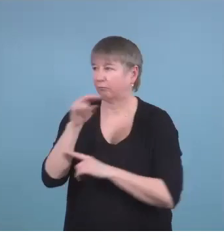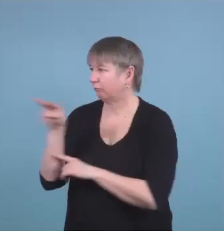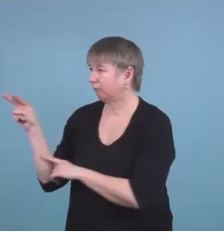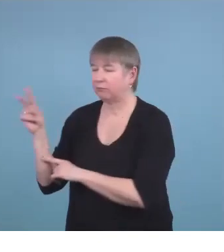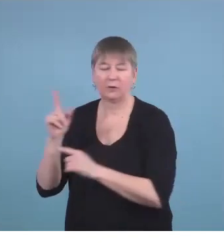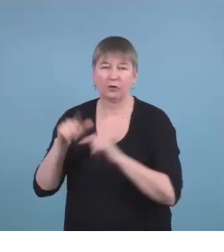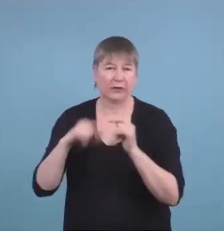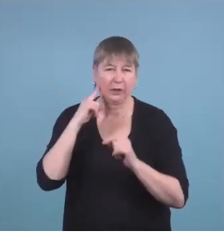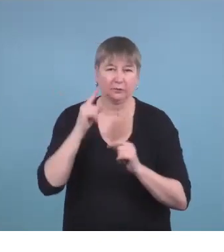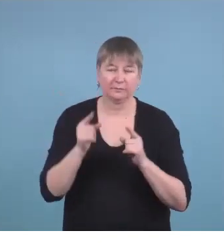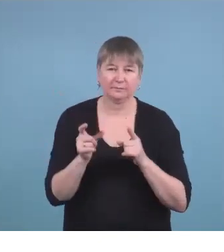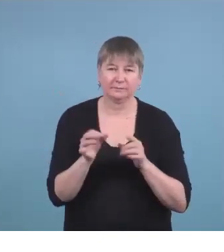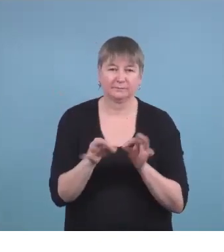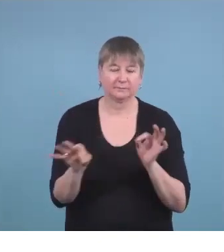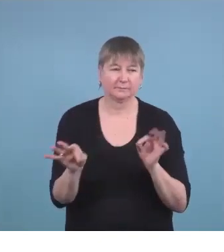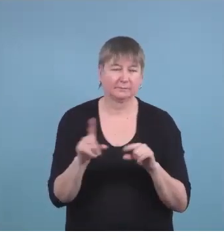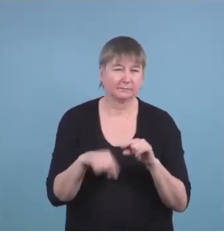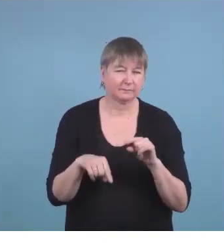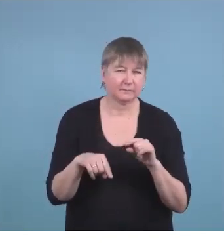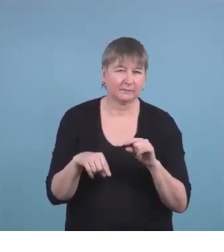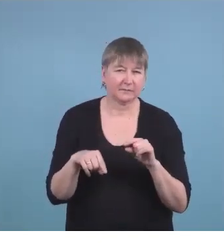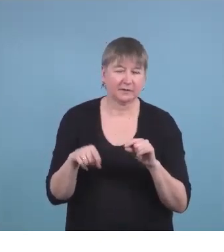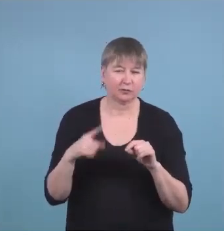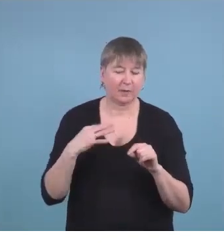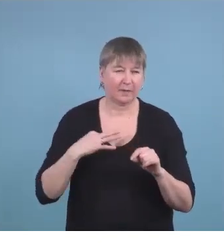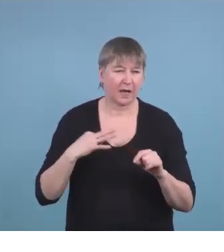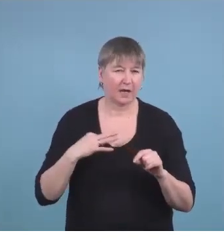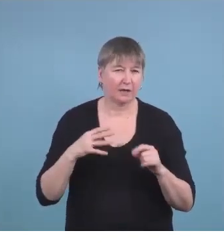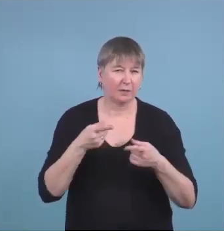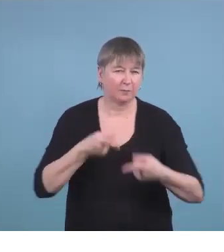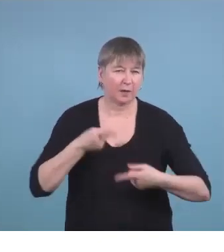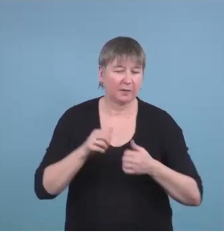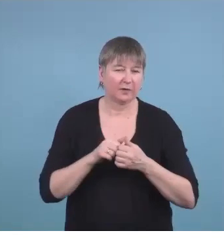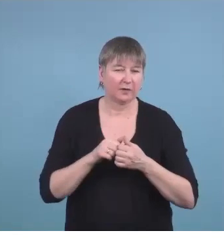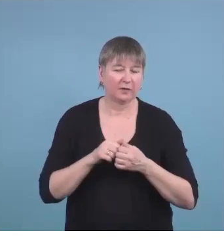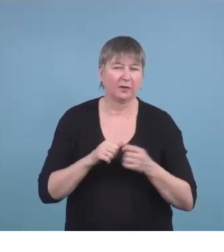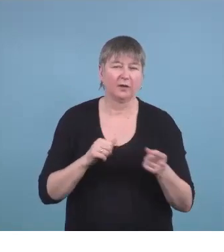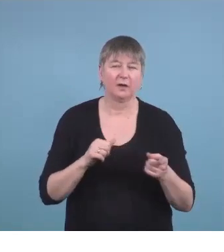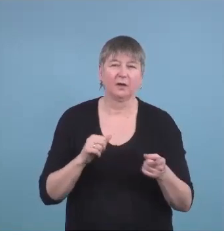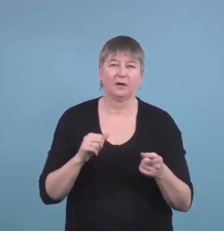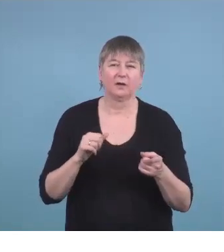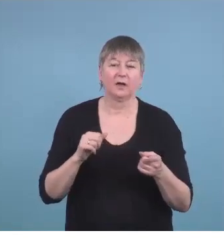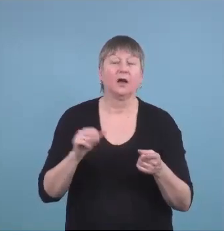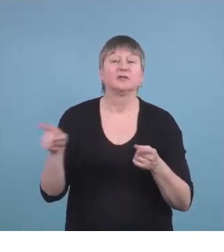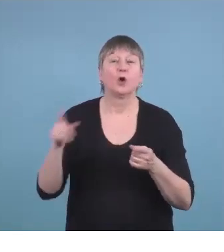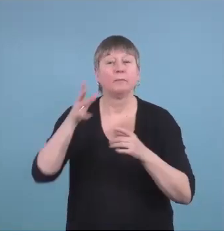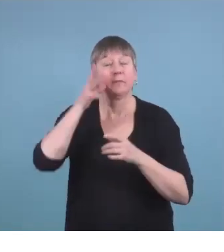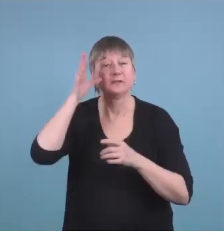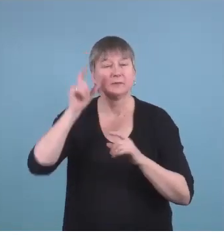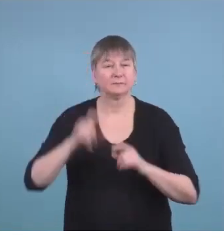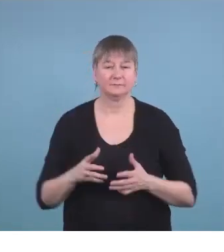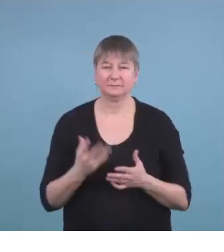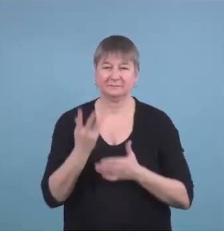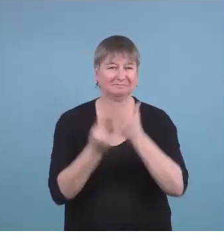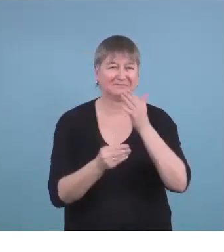to be able to apply for the first kind of phase of the person